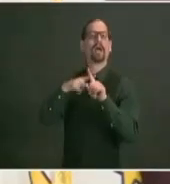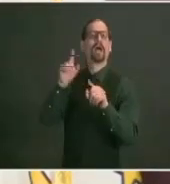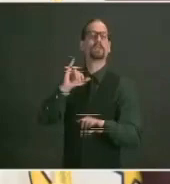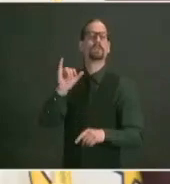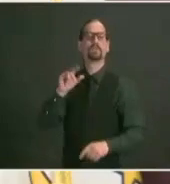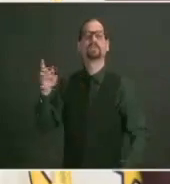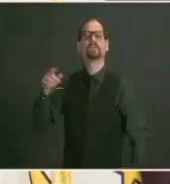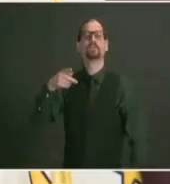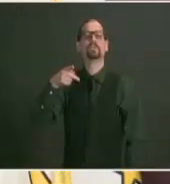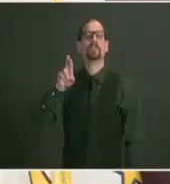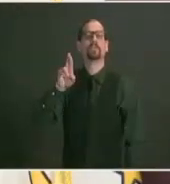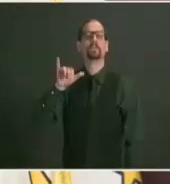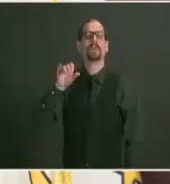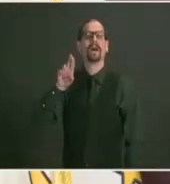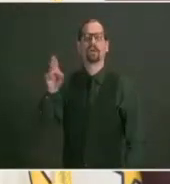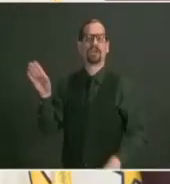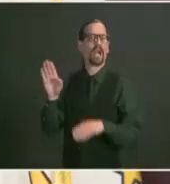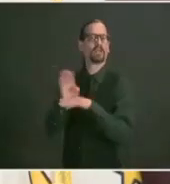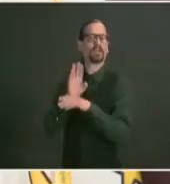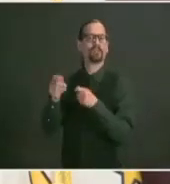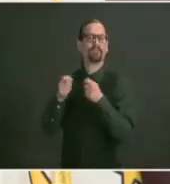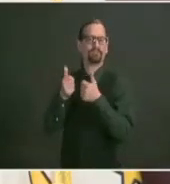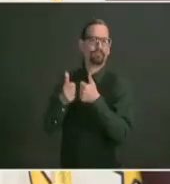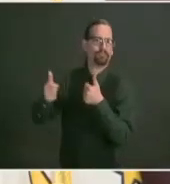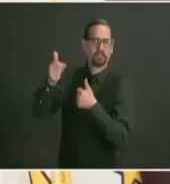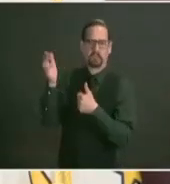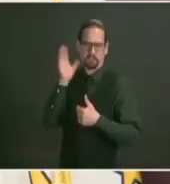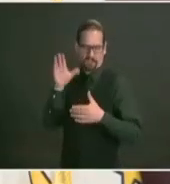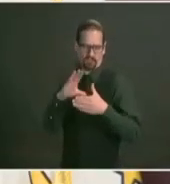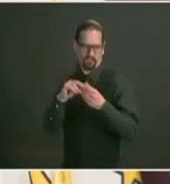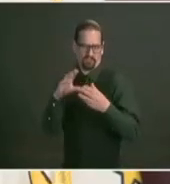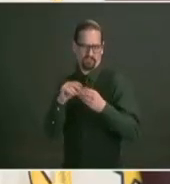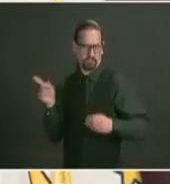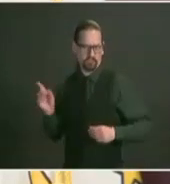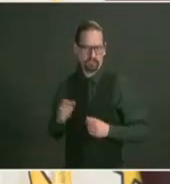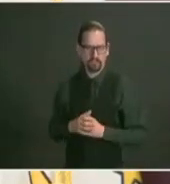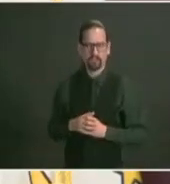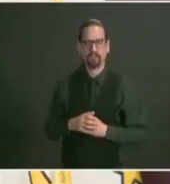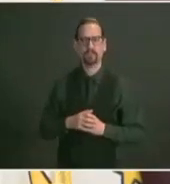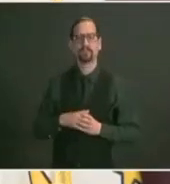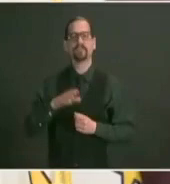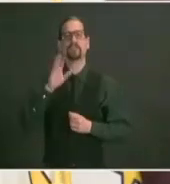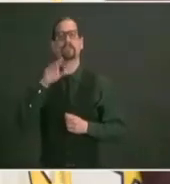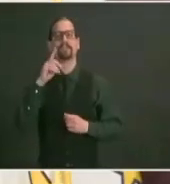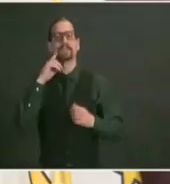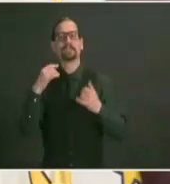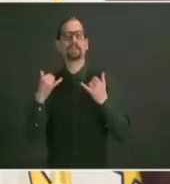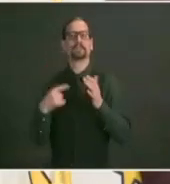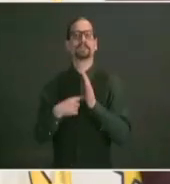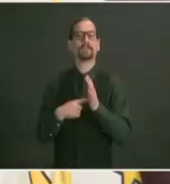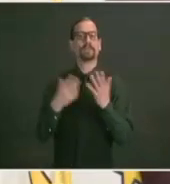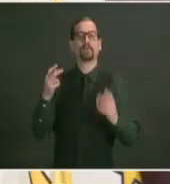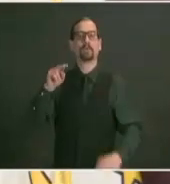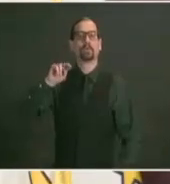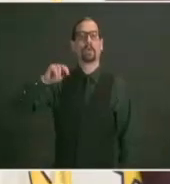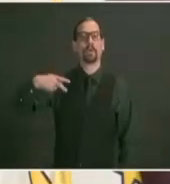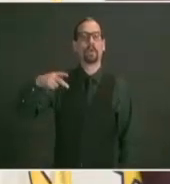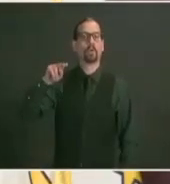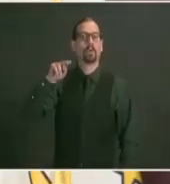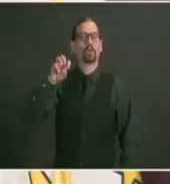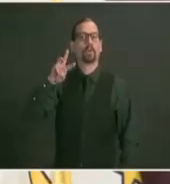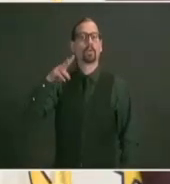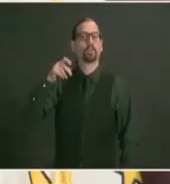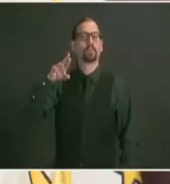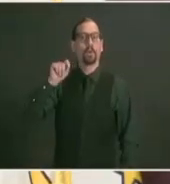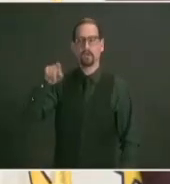give an example we are we're working closely with the newport folk and jazz festival on a plan that could allow them